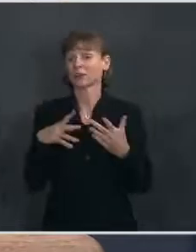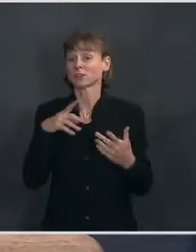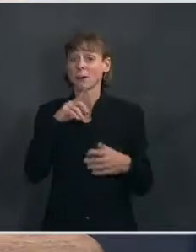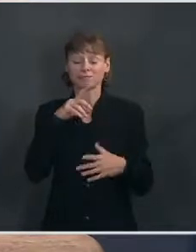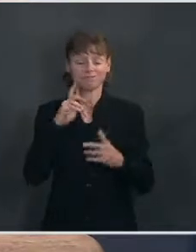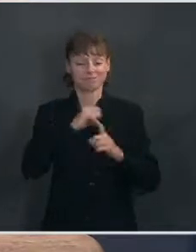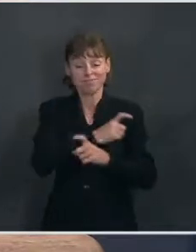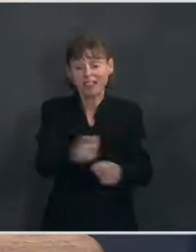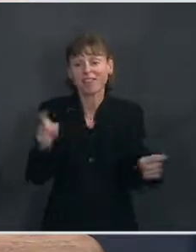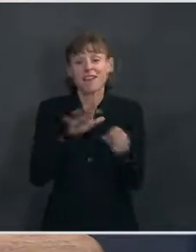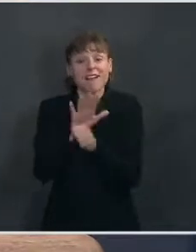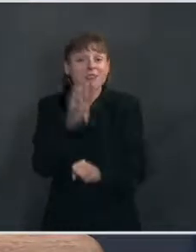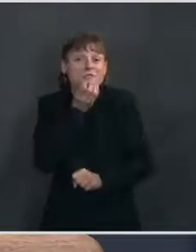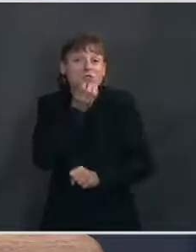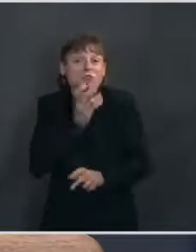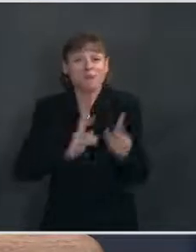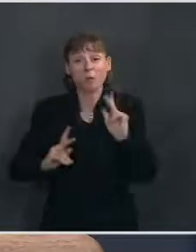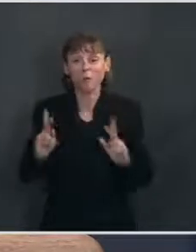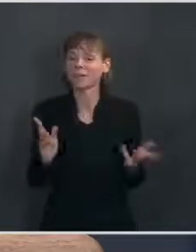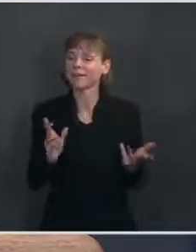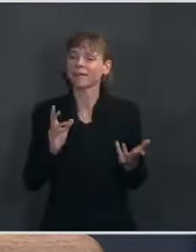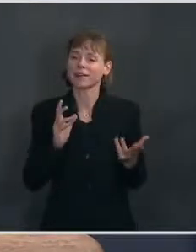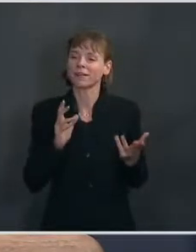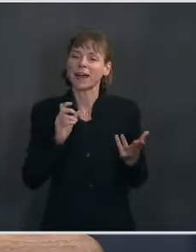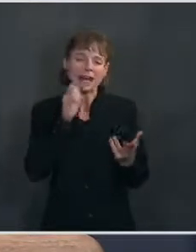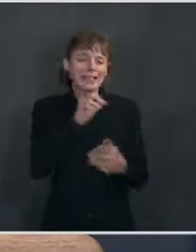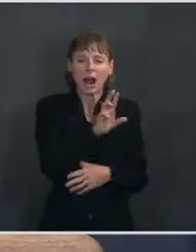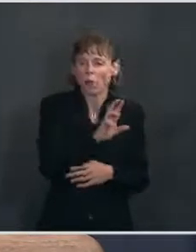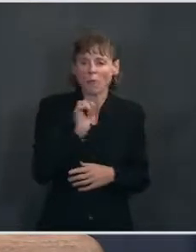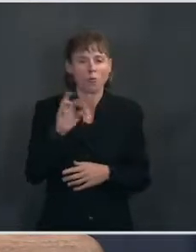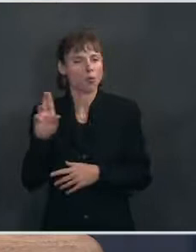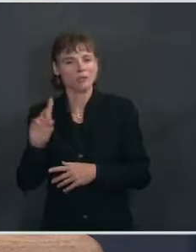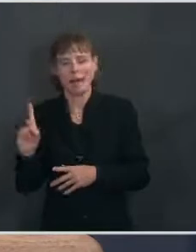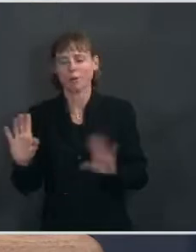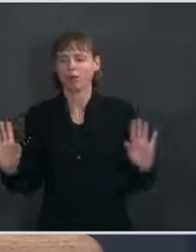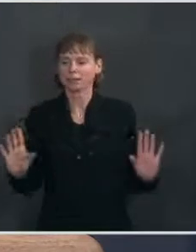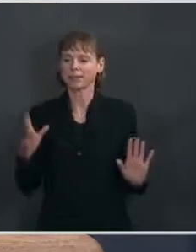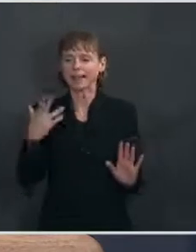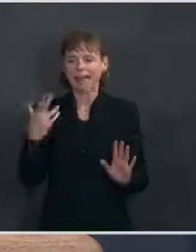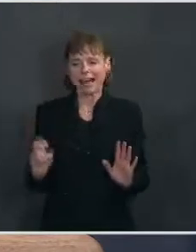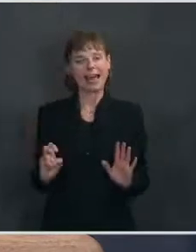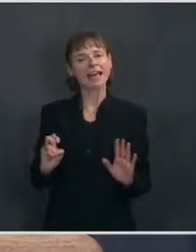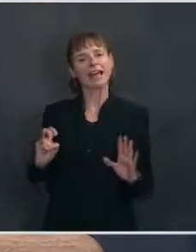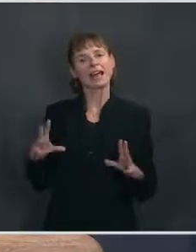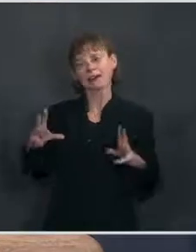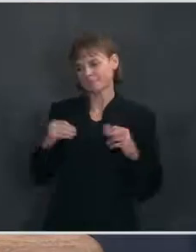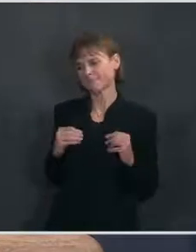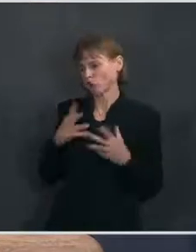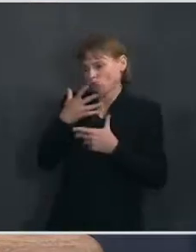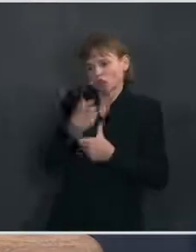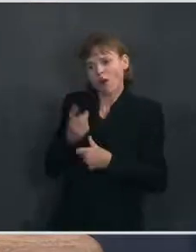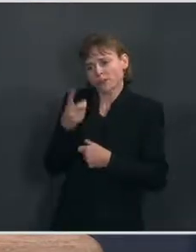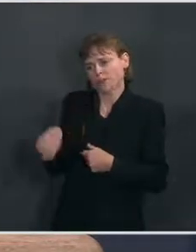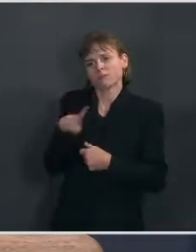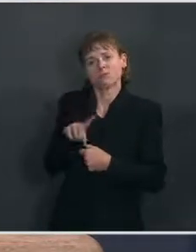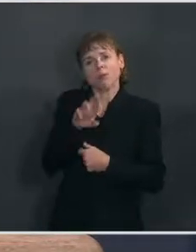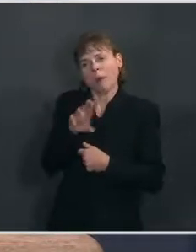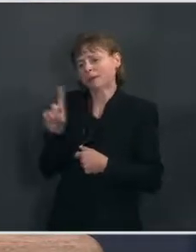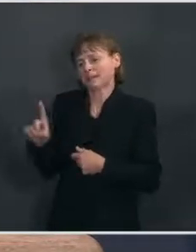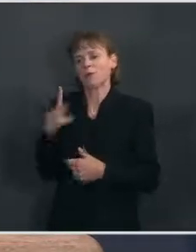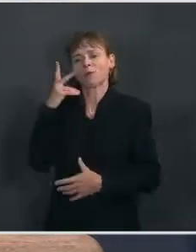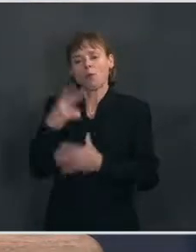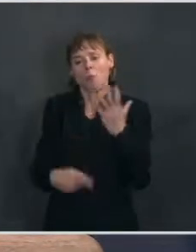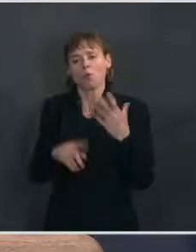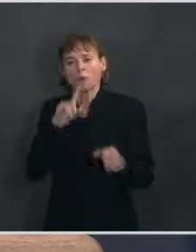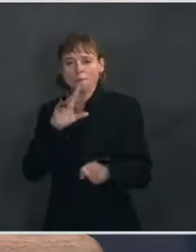issues. He takes his former Republican colleagues at their word, of course, that they're committed to these issues too. And that's why he